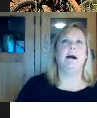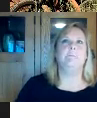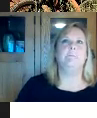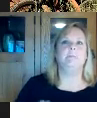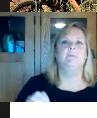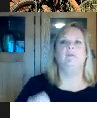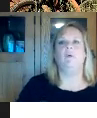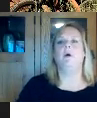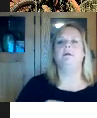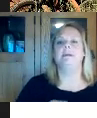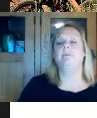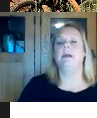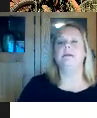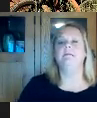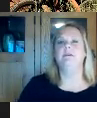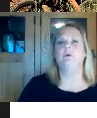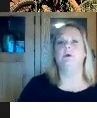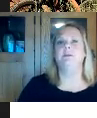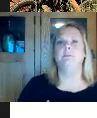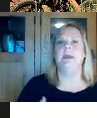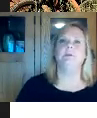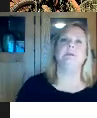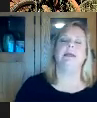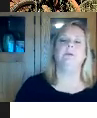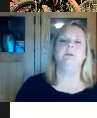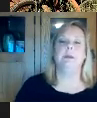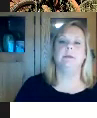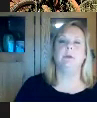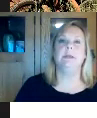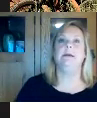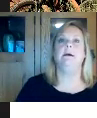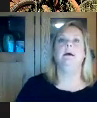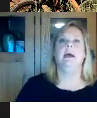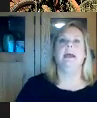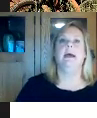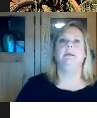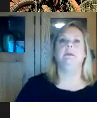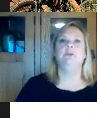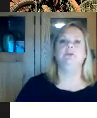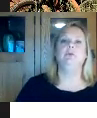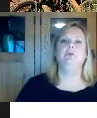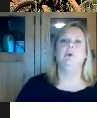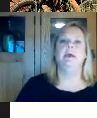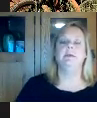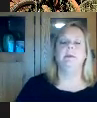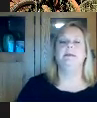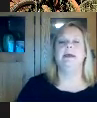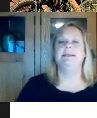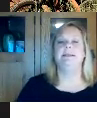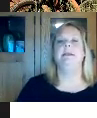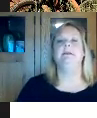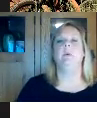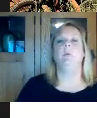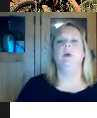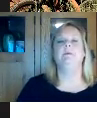for deafblind individuals to be able to get out into the community and to do independent